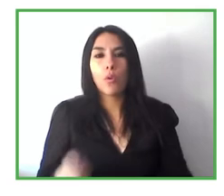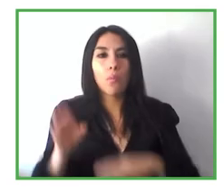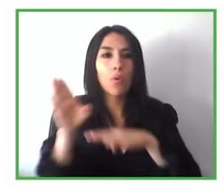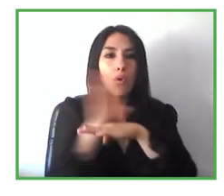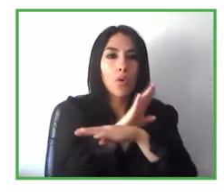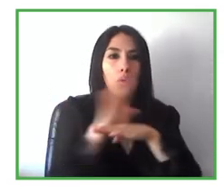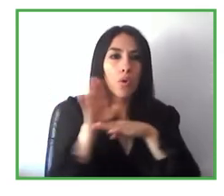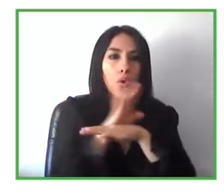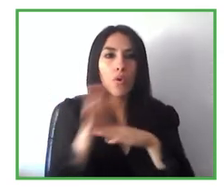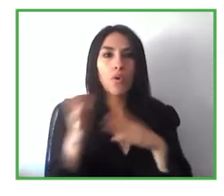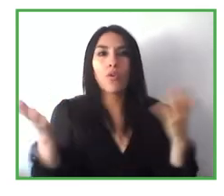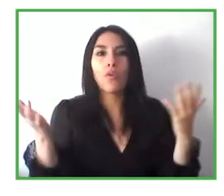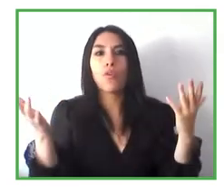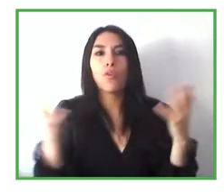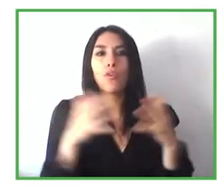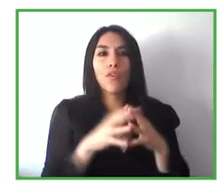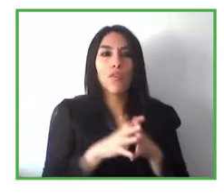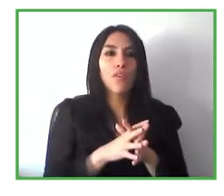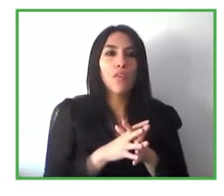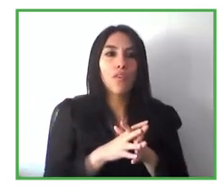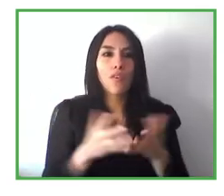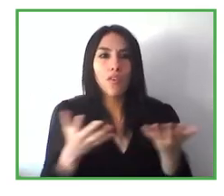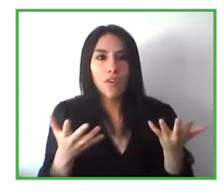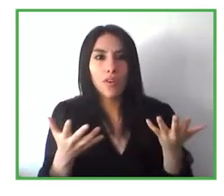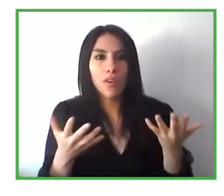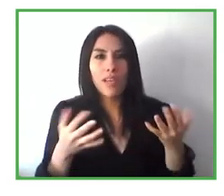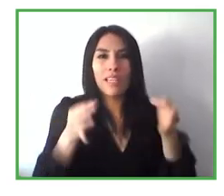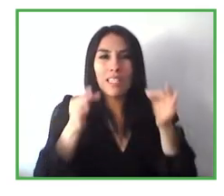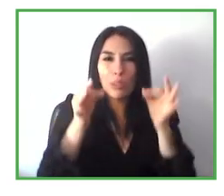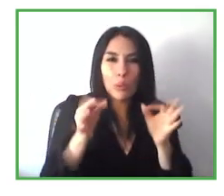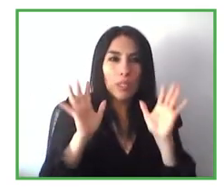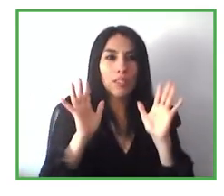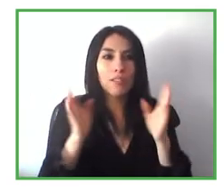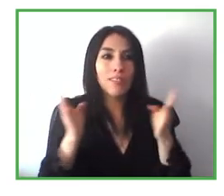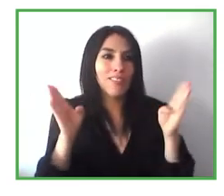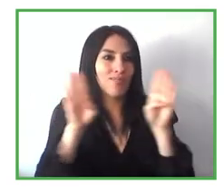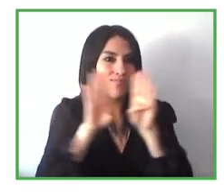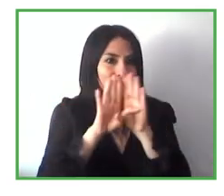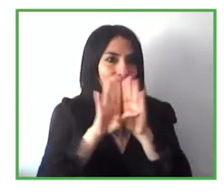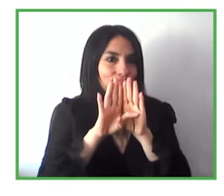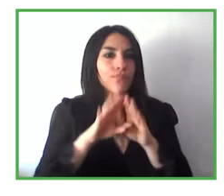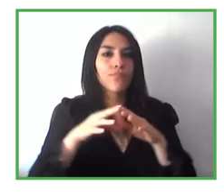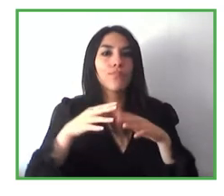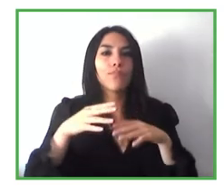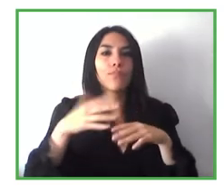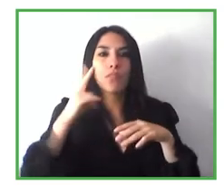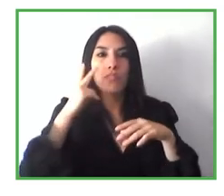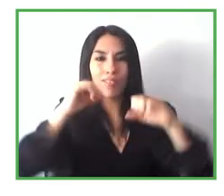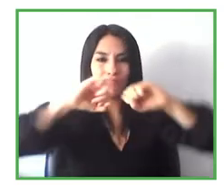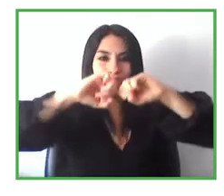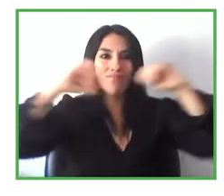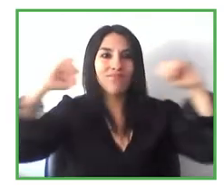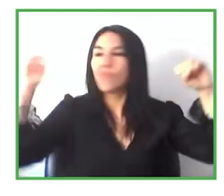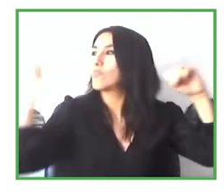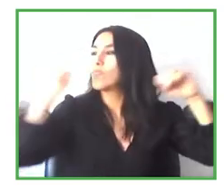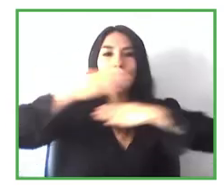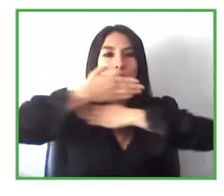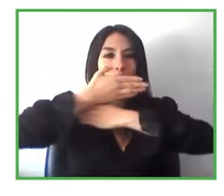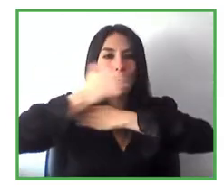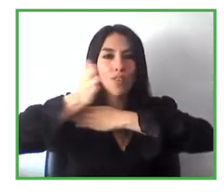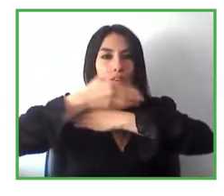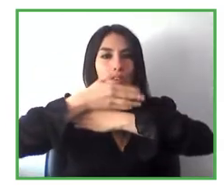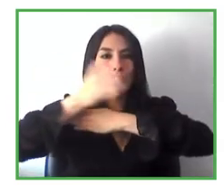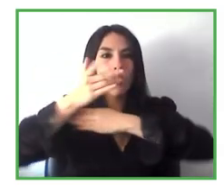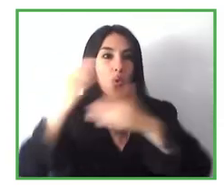companies and they're specialized in doors and in blinds. And we